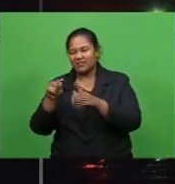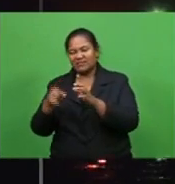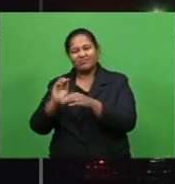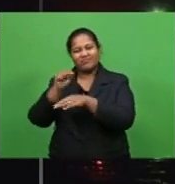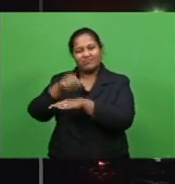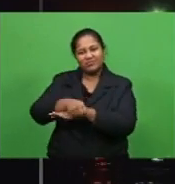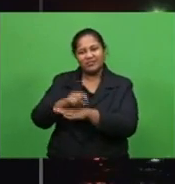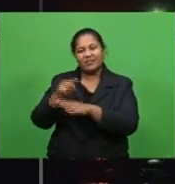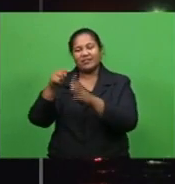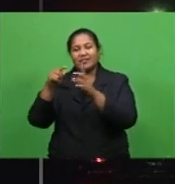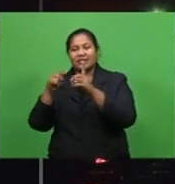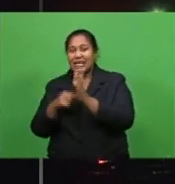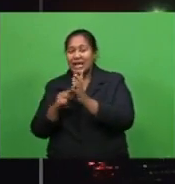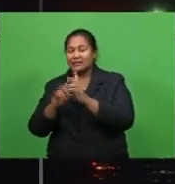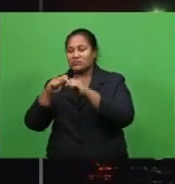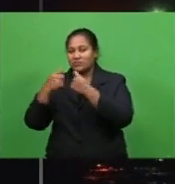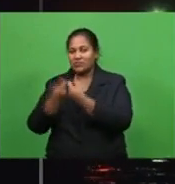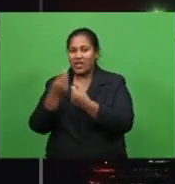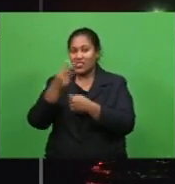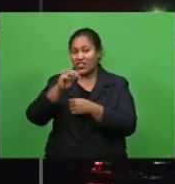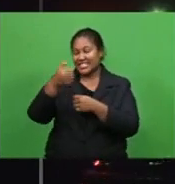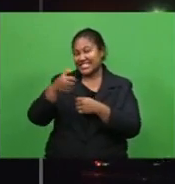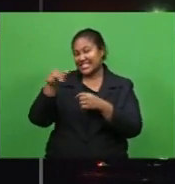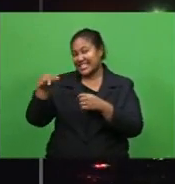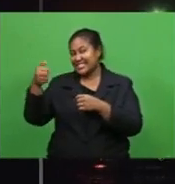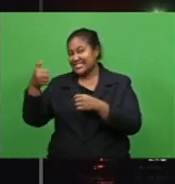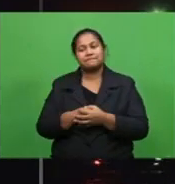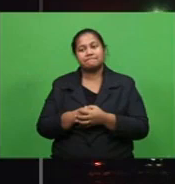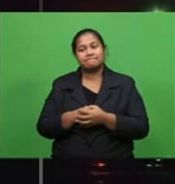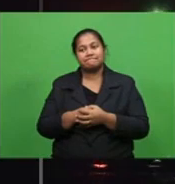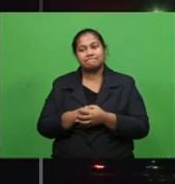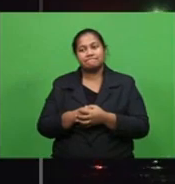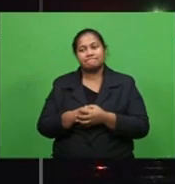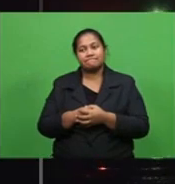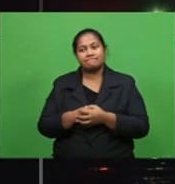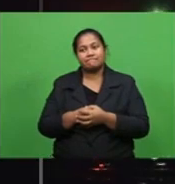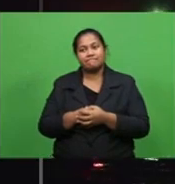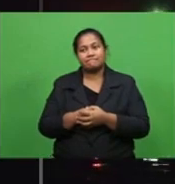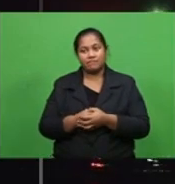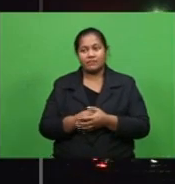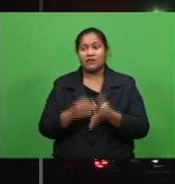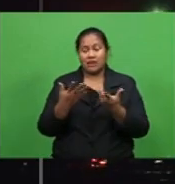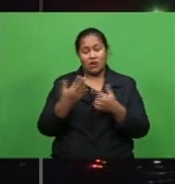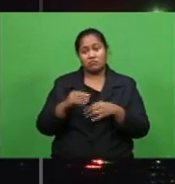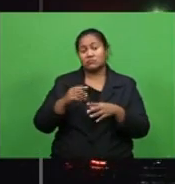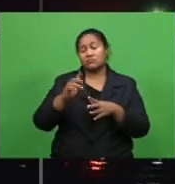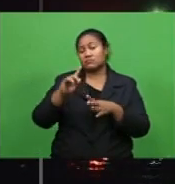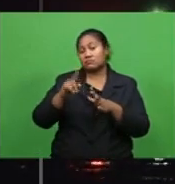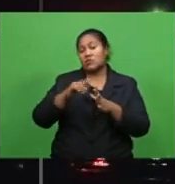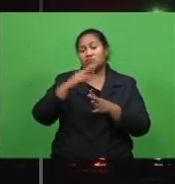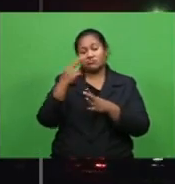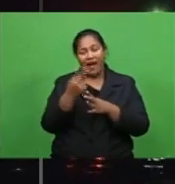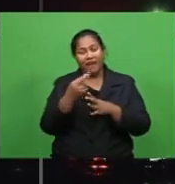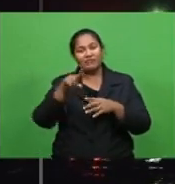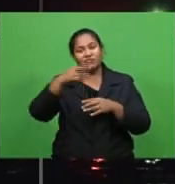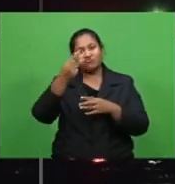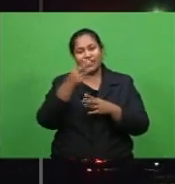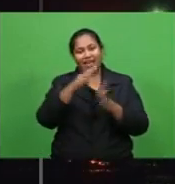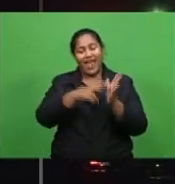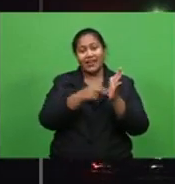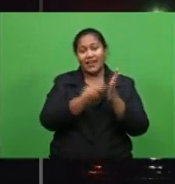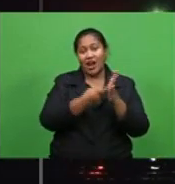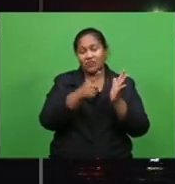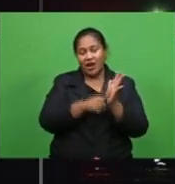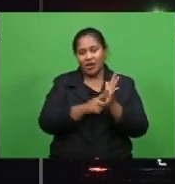nrl return with a 36 6 nrl win in Townsville meanwhile round three of the nrl Telstra Premiership